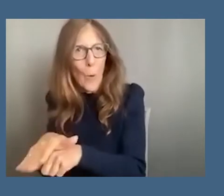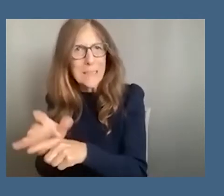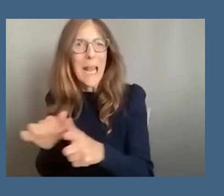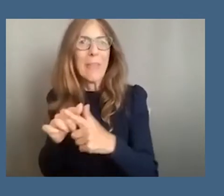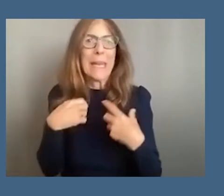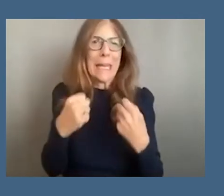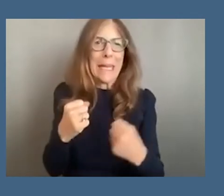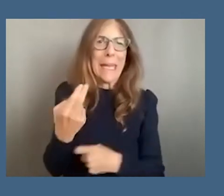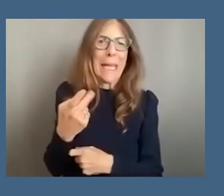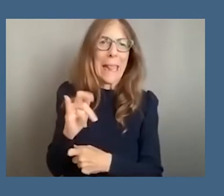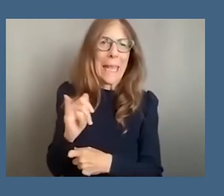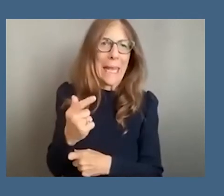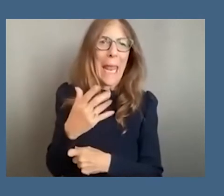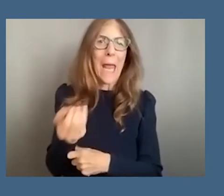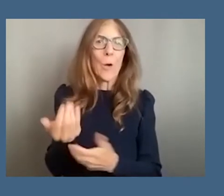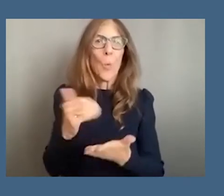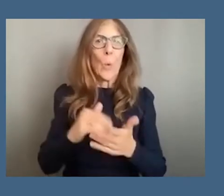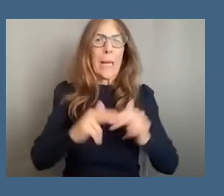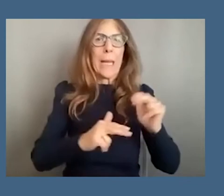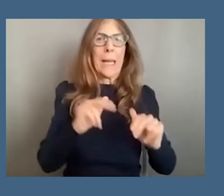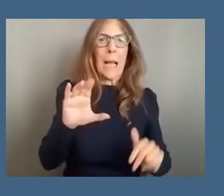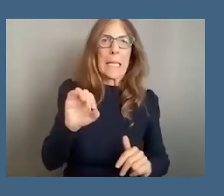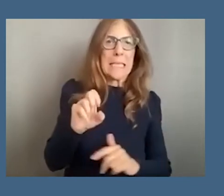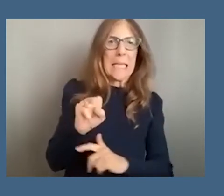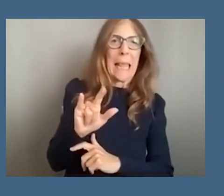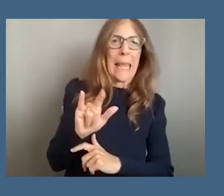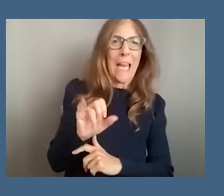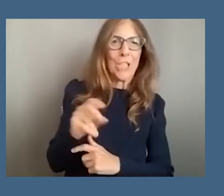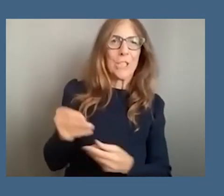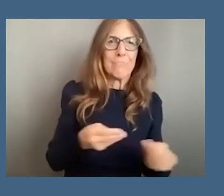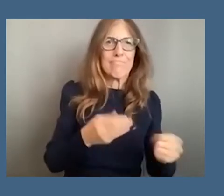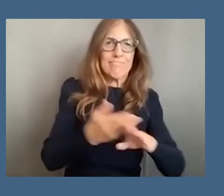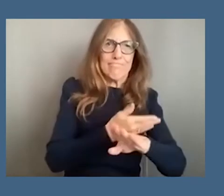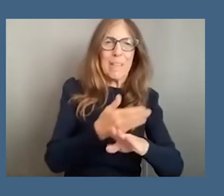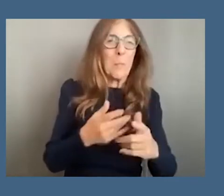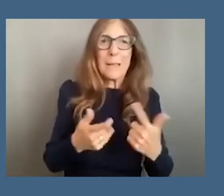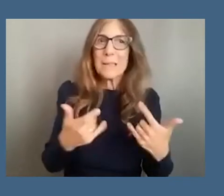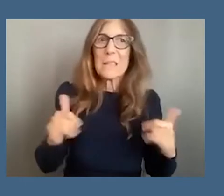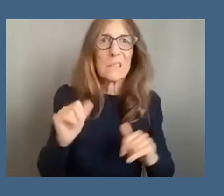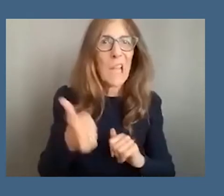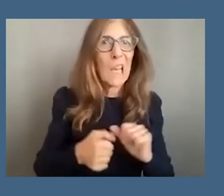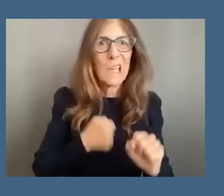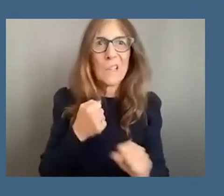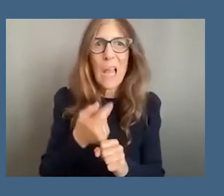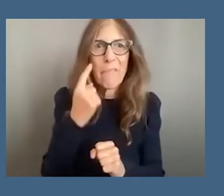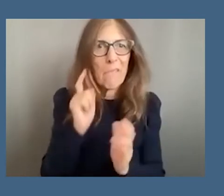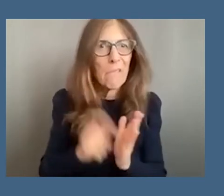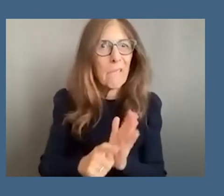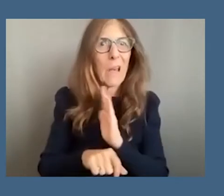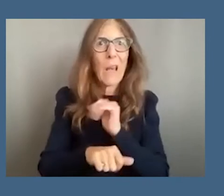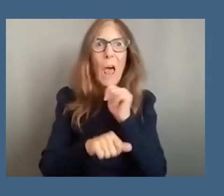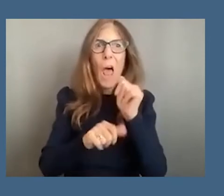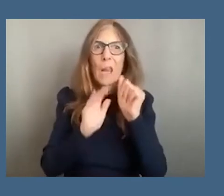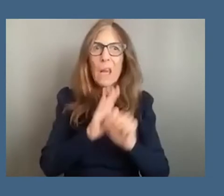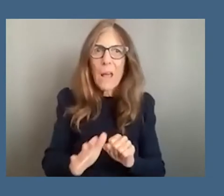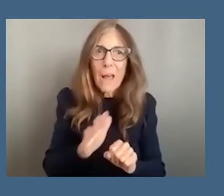reconciliation yes so and even that 10 years i find out it's not enough no not so much